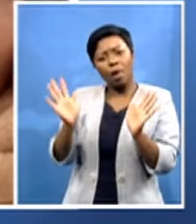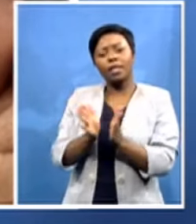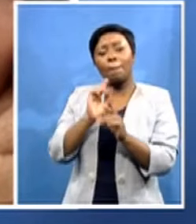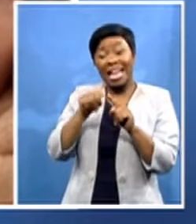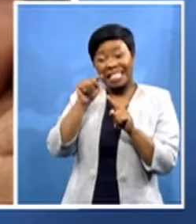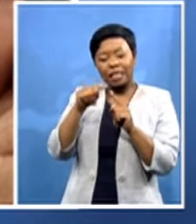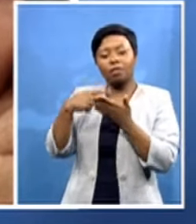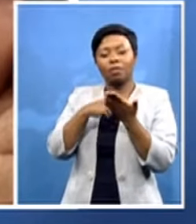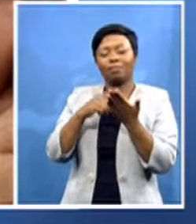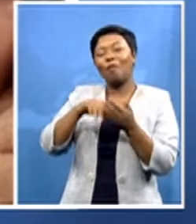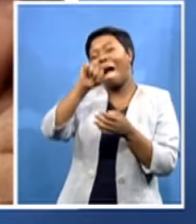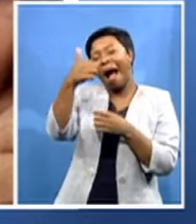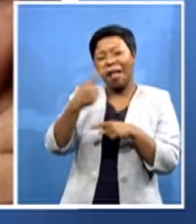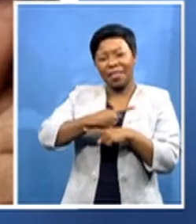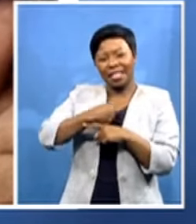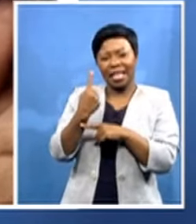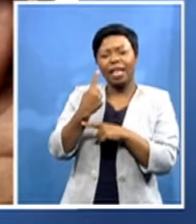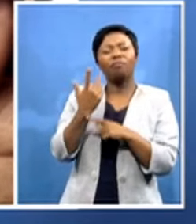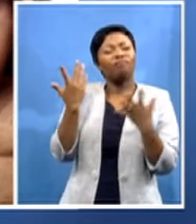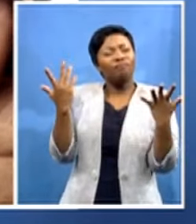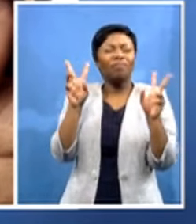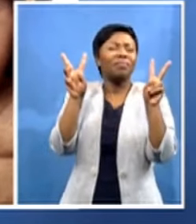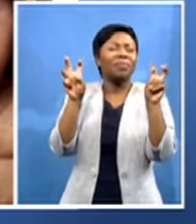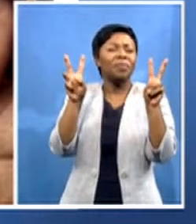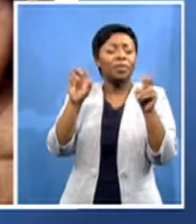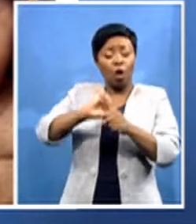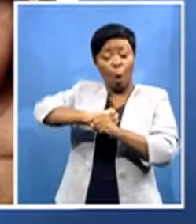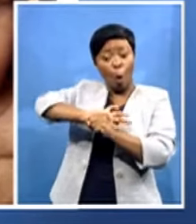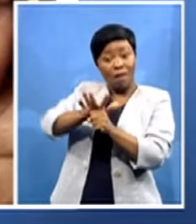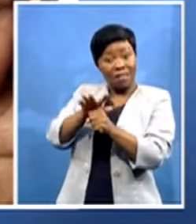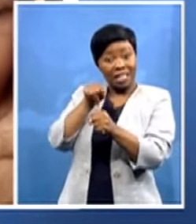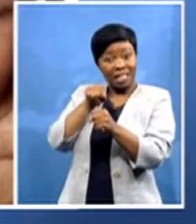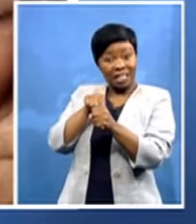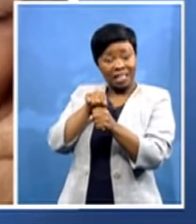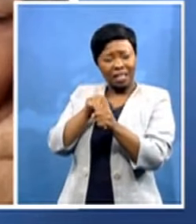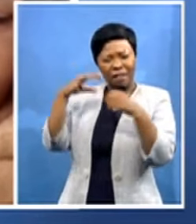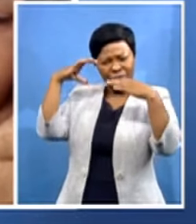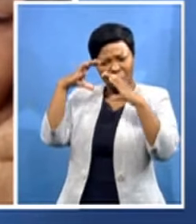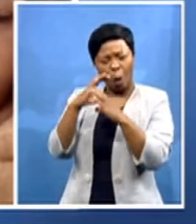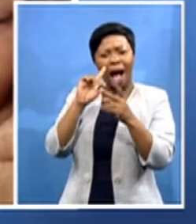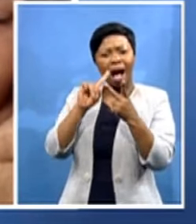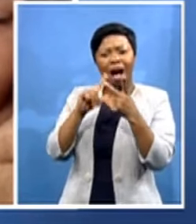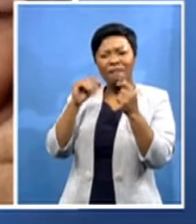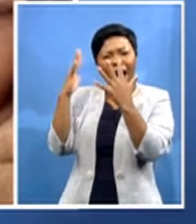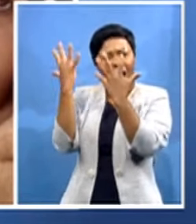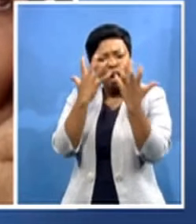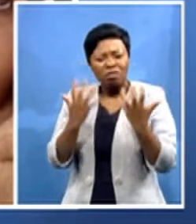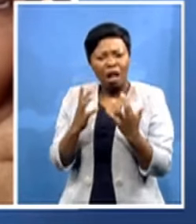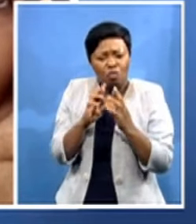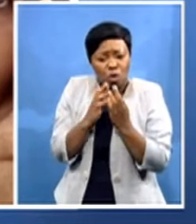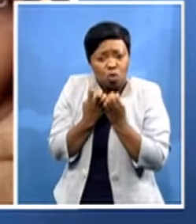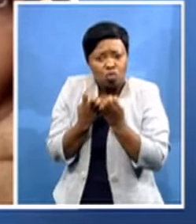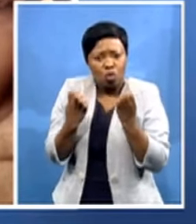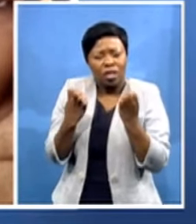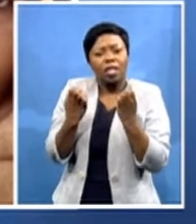covet 19 focus and financial resources have been reprioritized and in the past year not